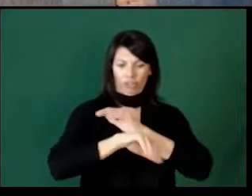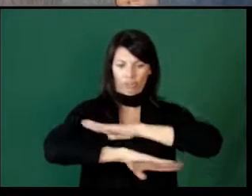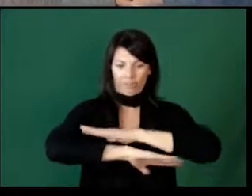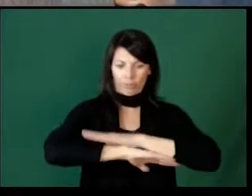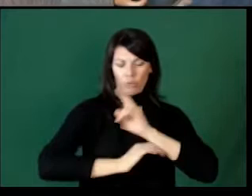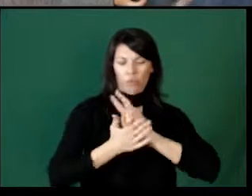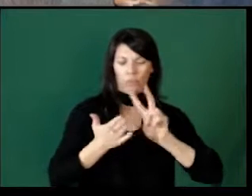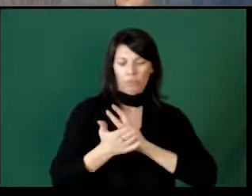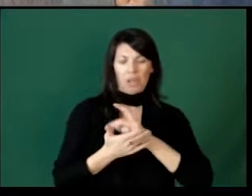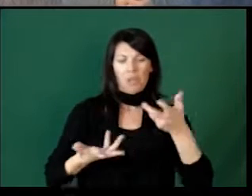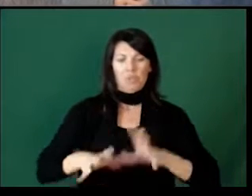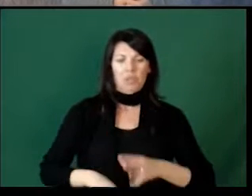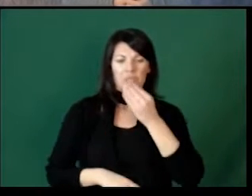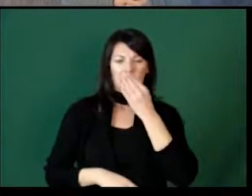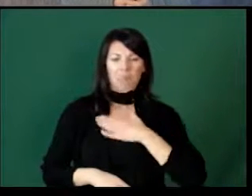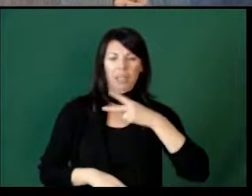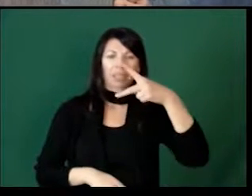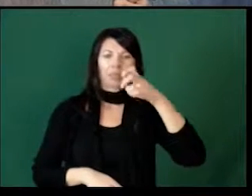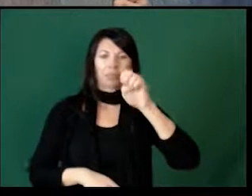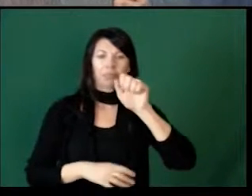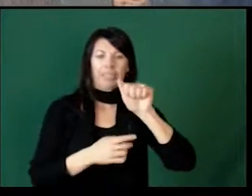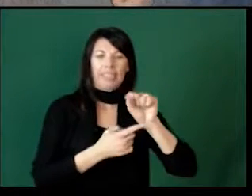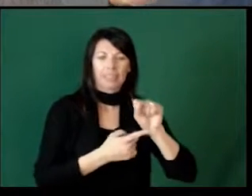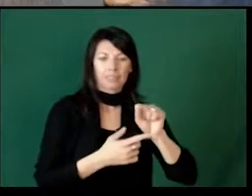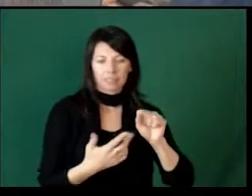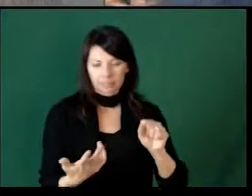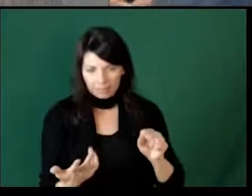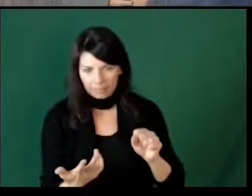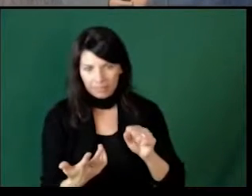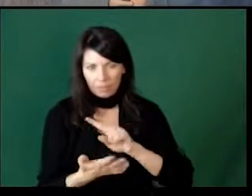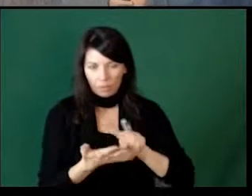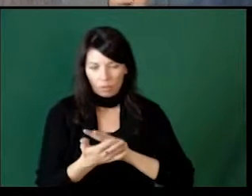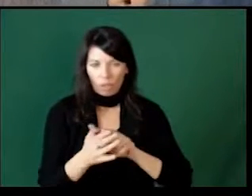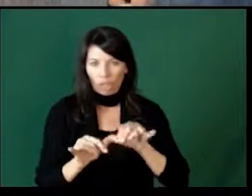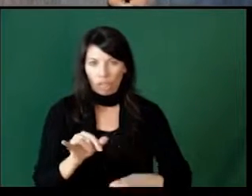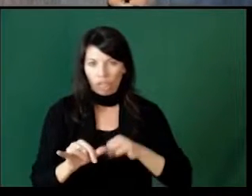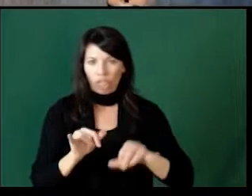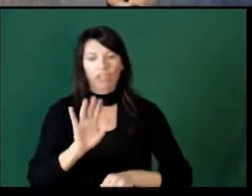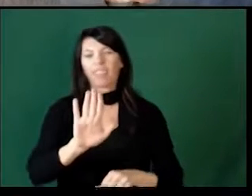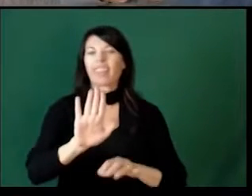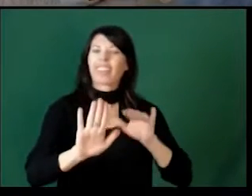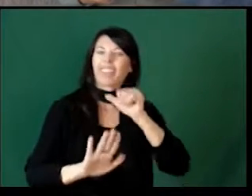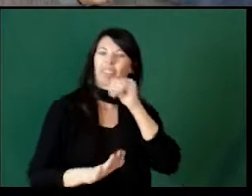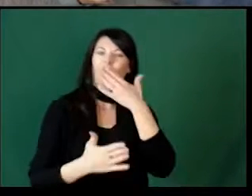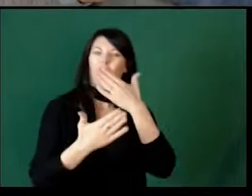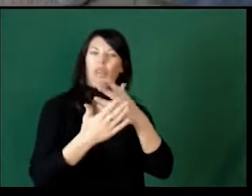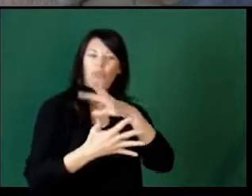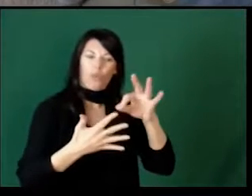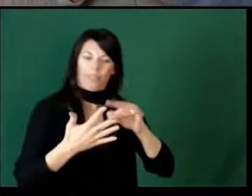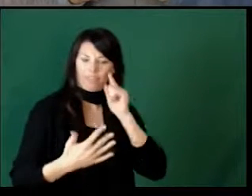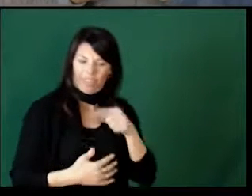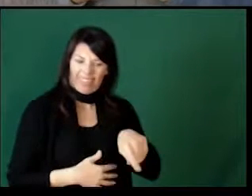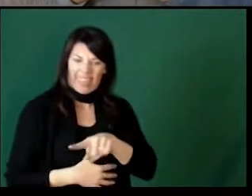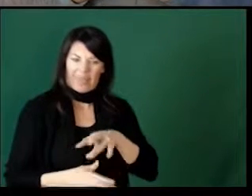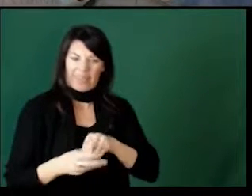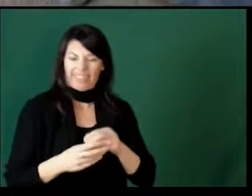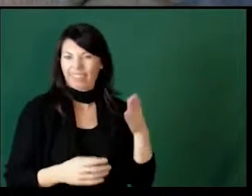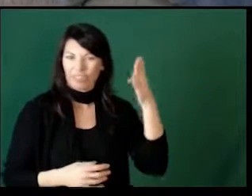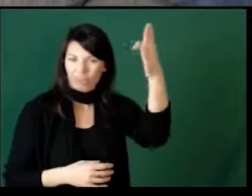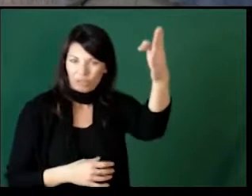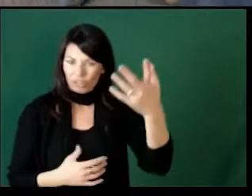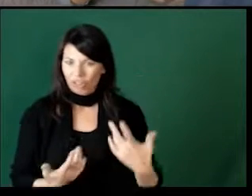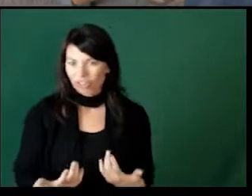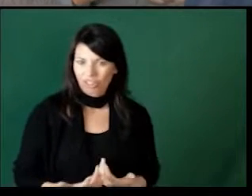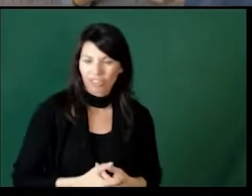table for two hours after dinner because they won't eat their peas. Really, that is not really fostering a good choice for them in the future.